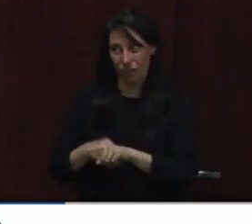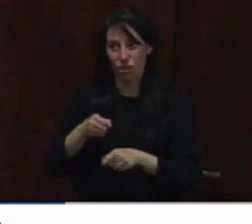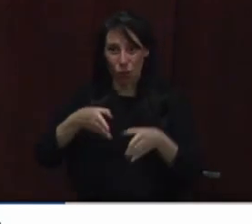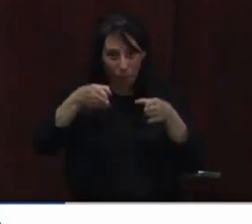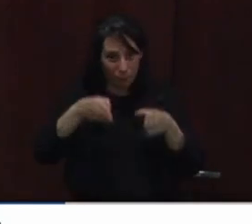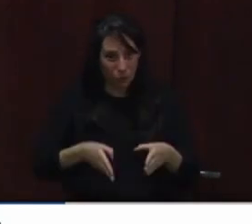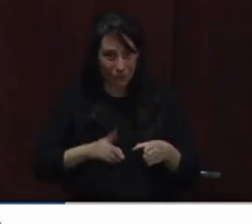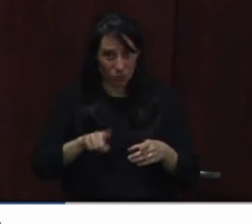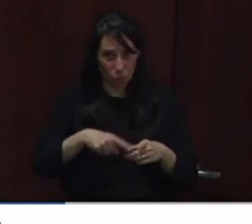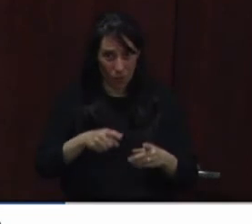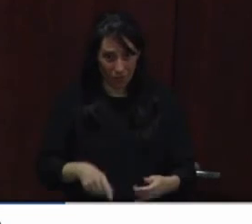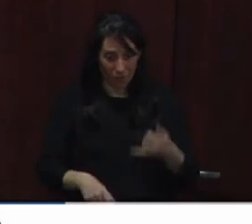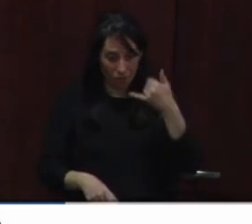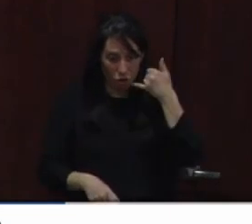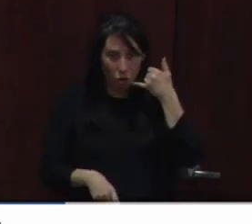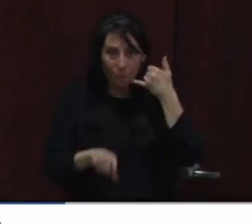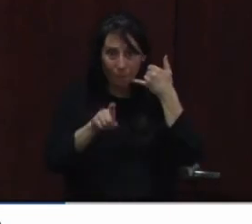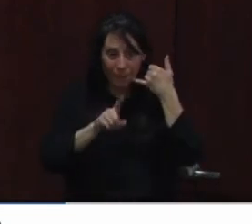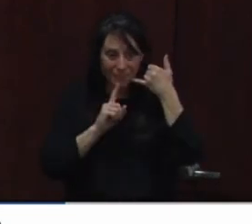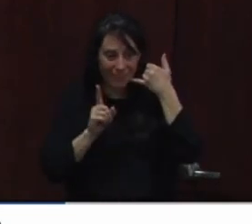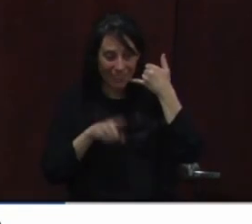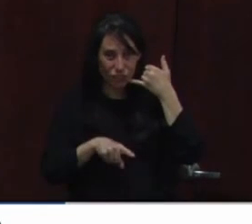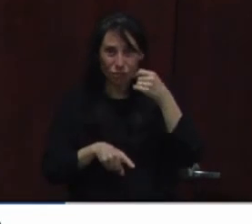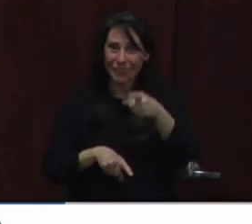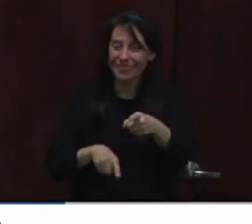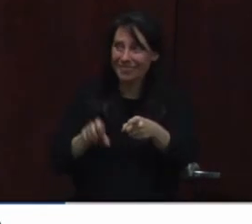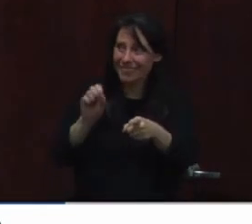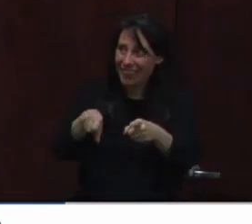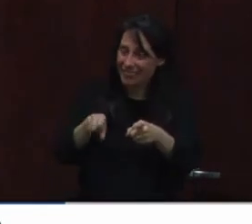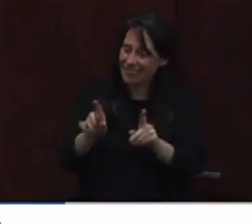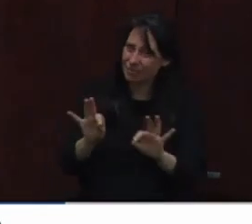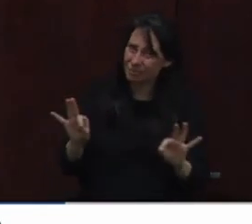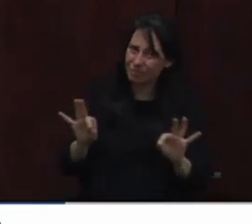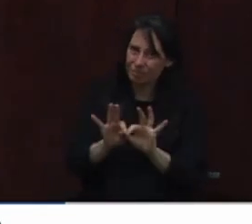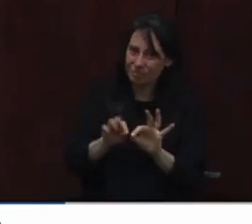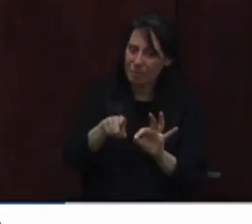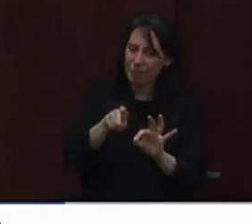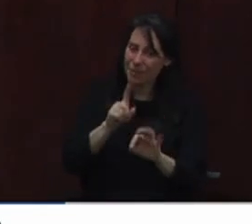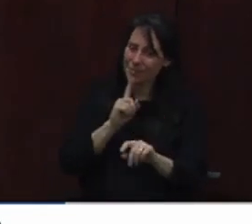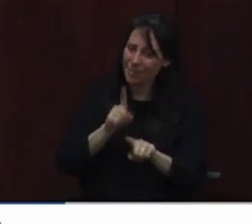do need to answer that call. It's super important. Okay. Thank you.